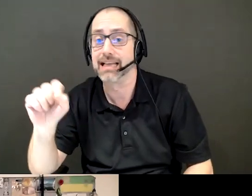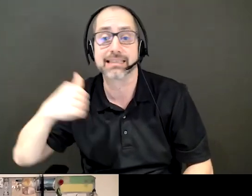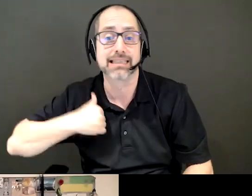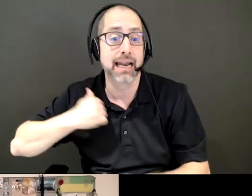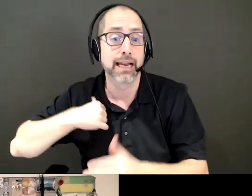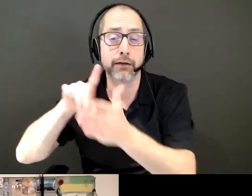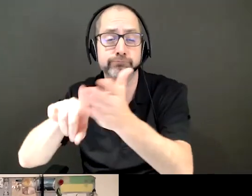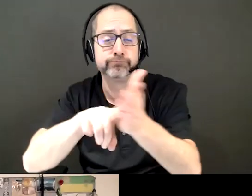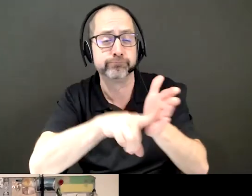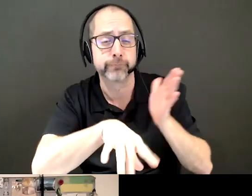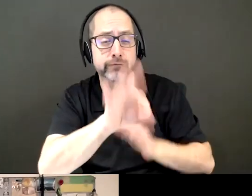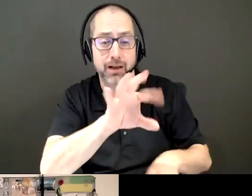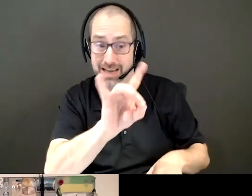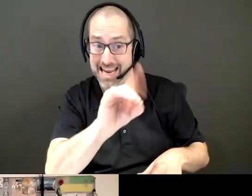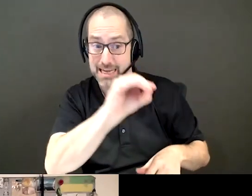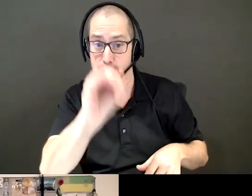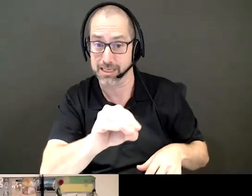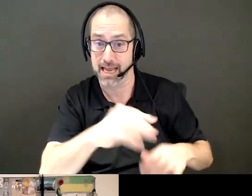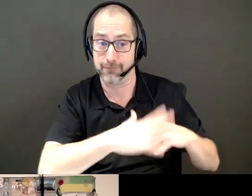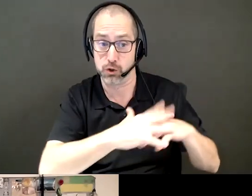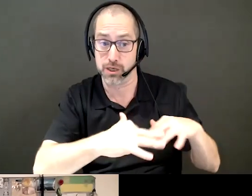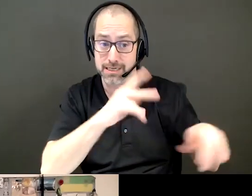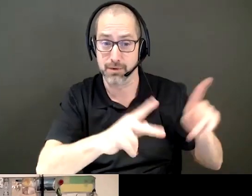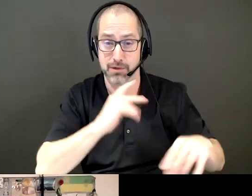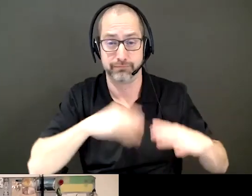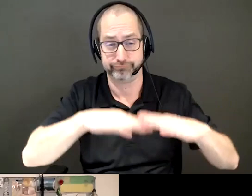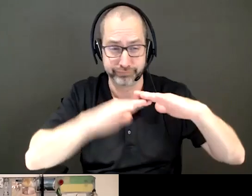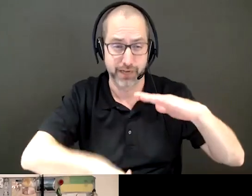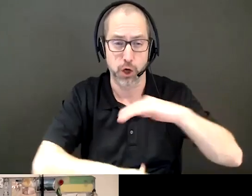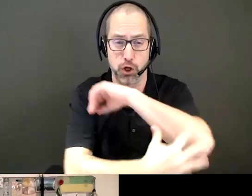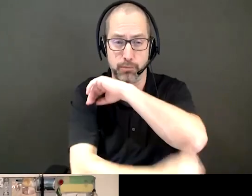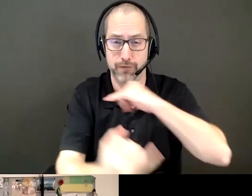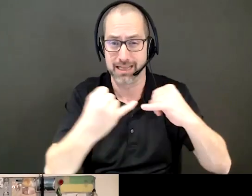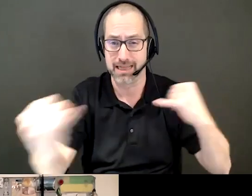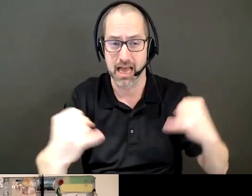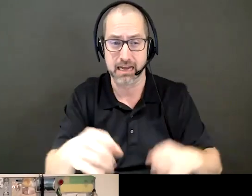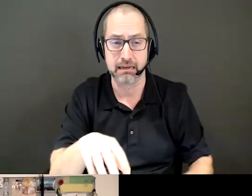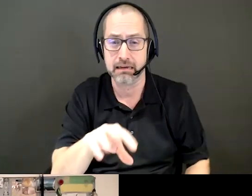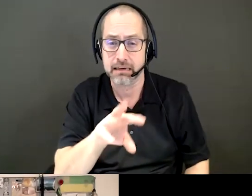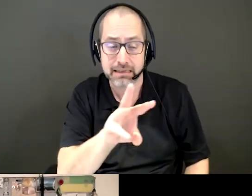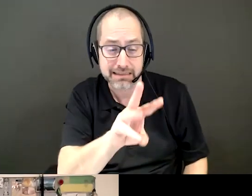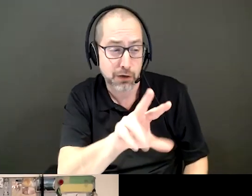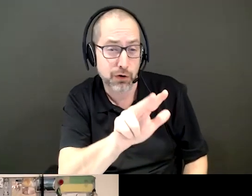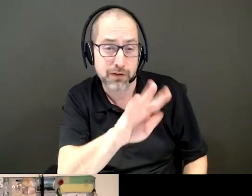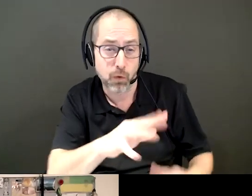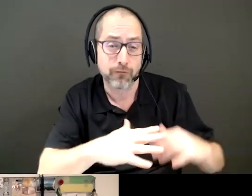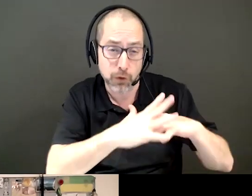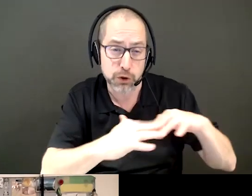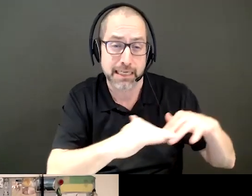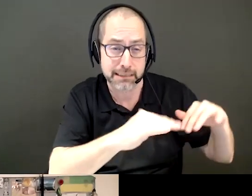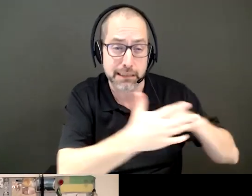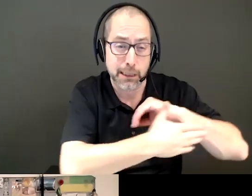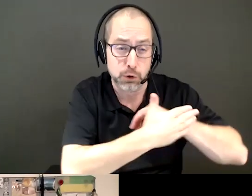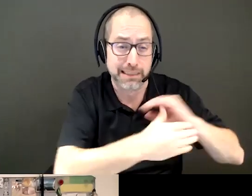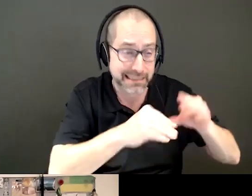that 80% of First Nations in Canada have a medium income under the poverty line. There are 634 First Nations in Canada. There are